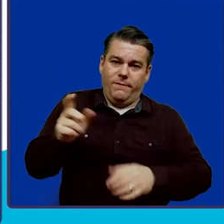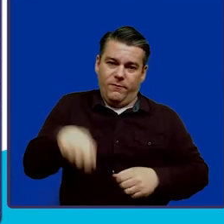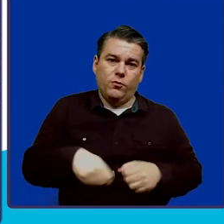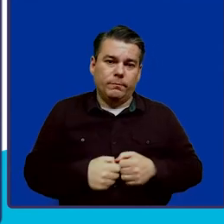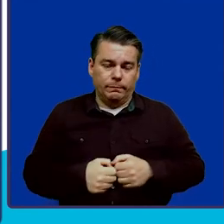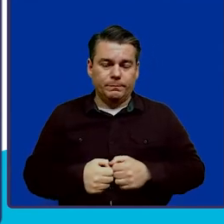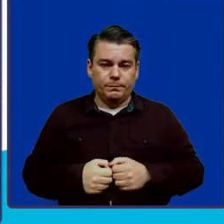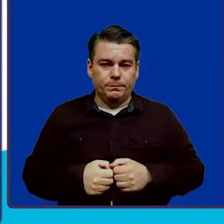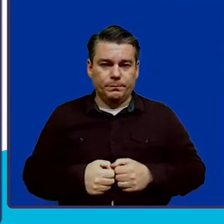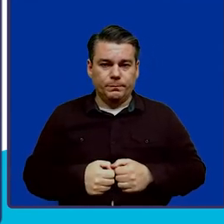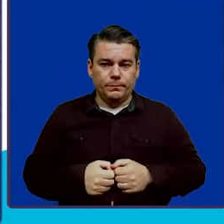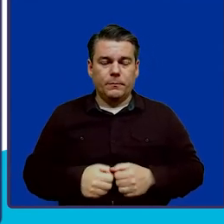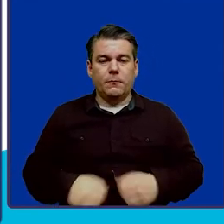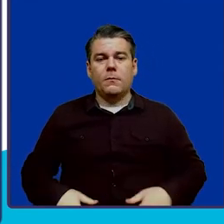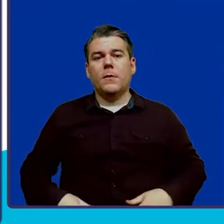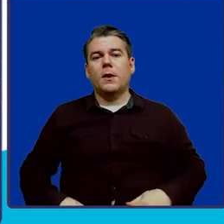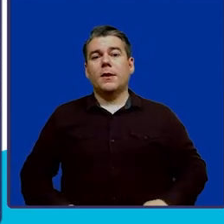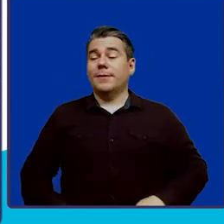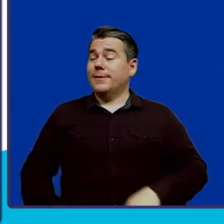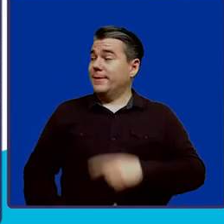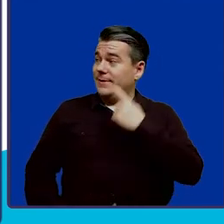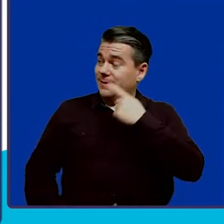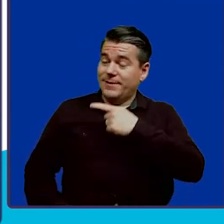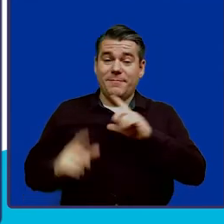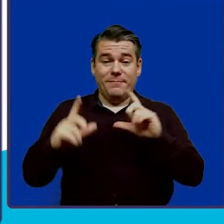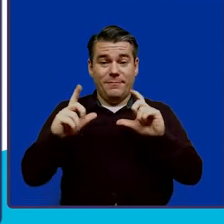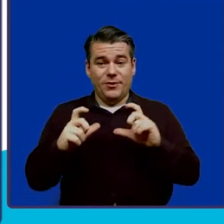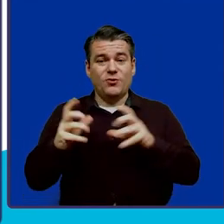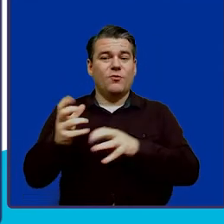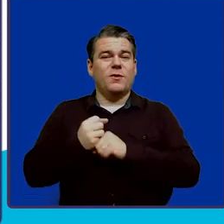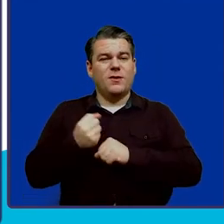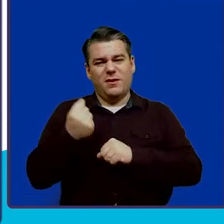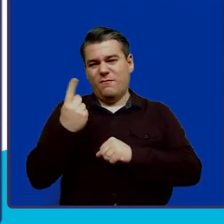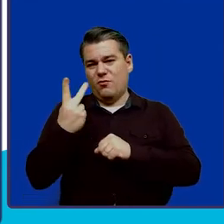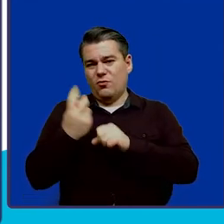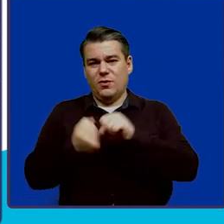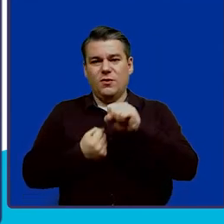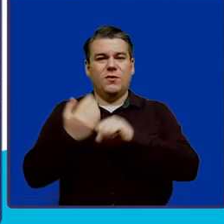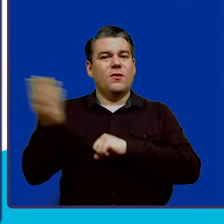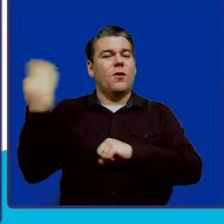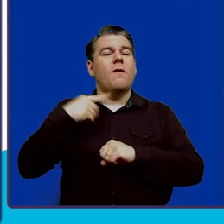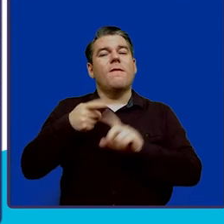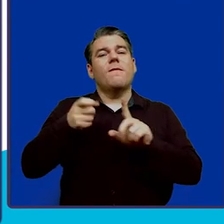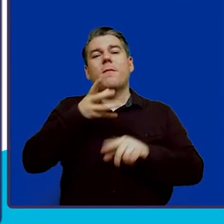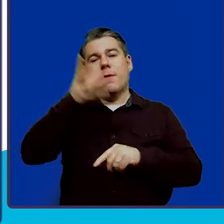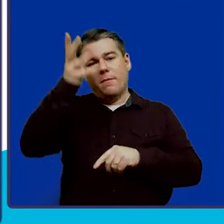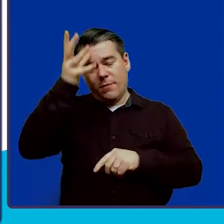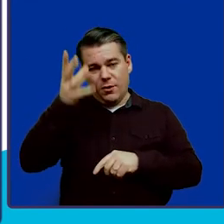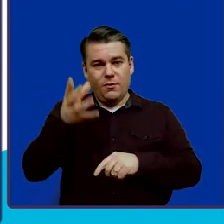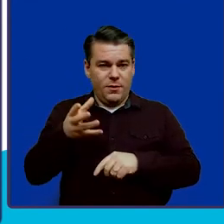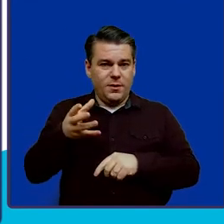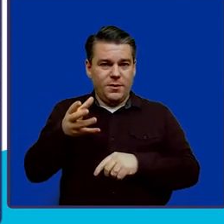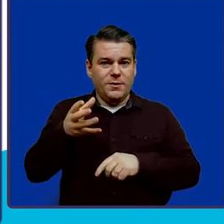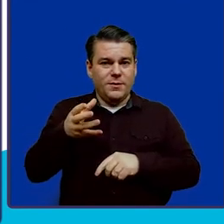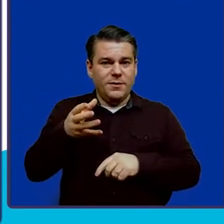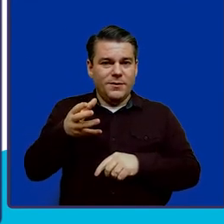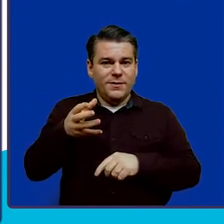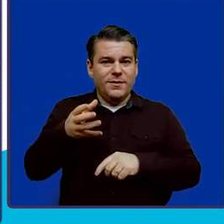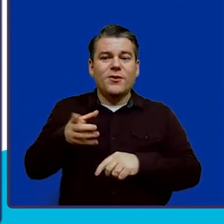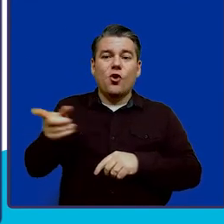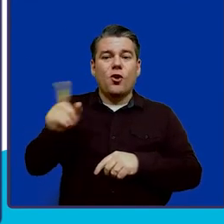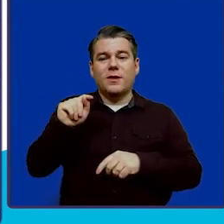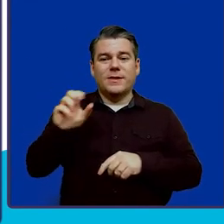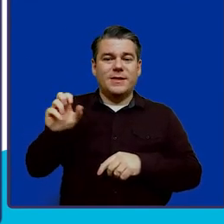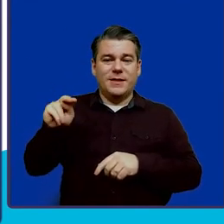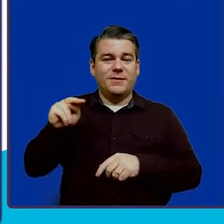card. Now, this picture we received a couple years ago from a parent named Carolyn Vigil. This is a picture of her